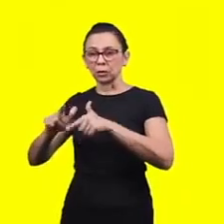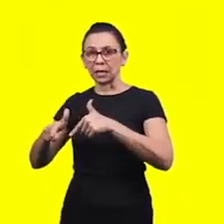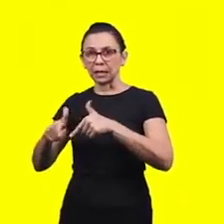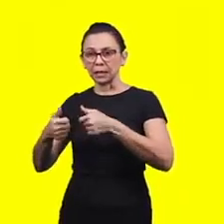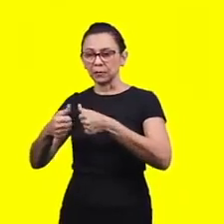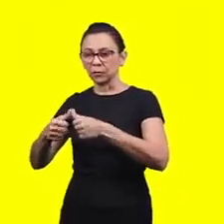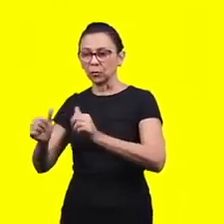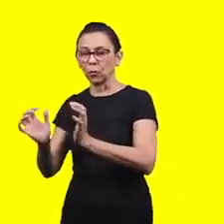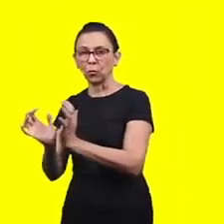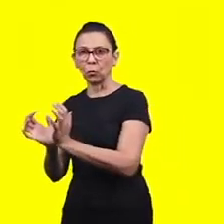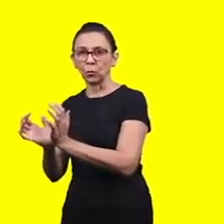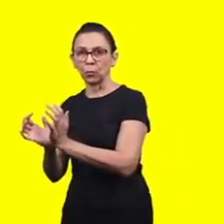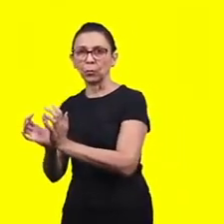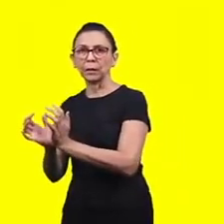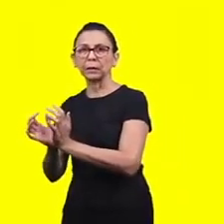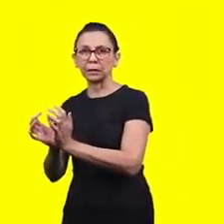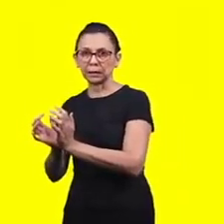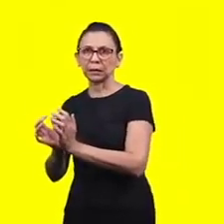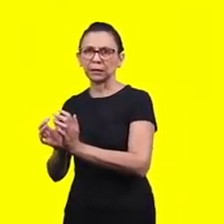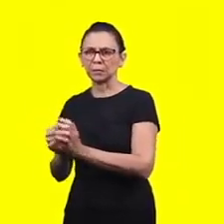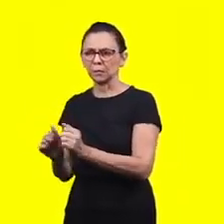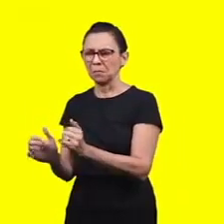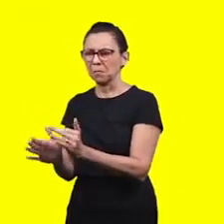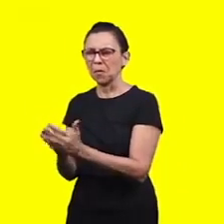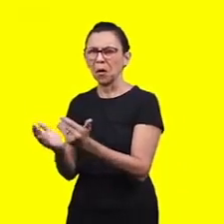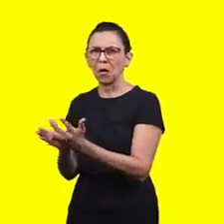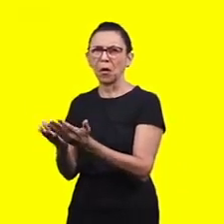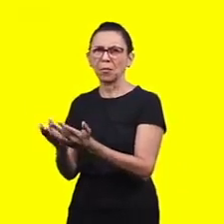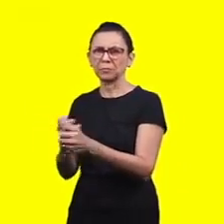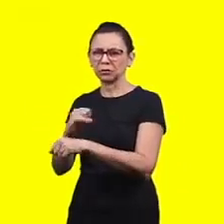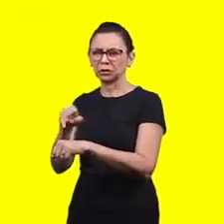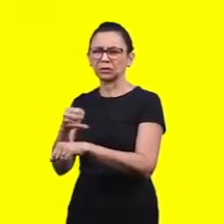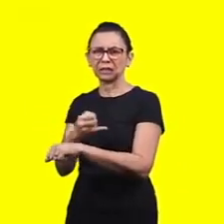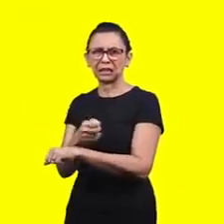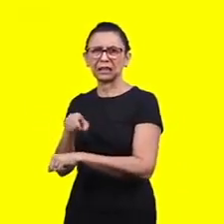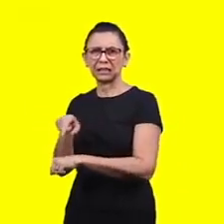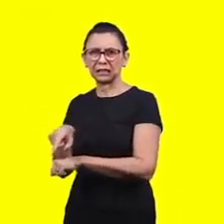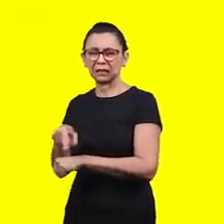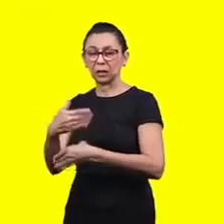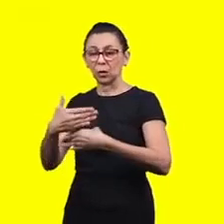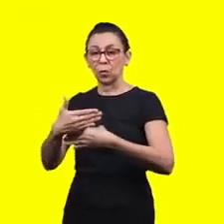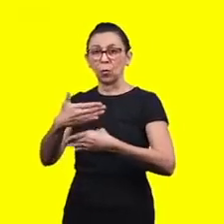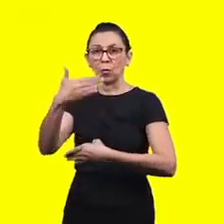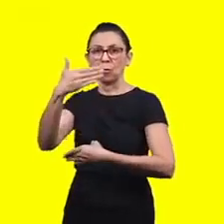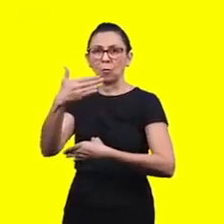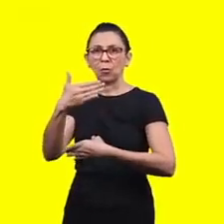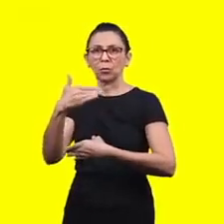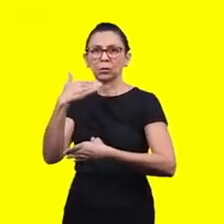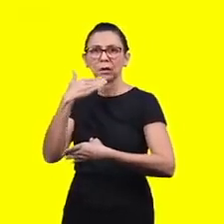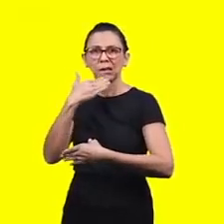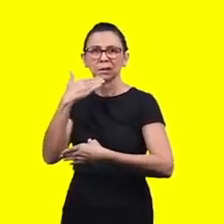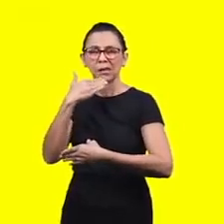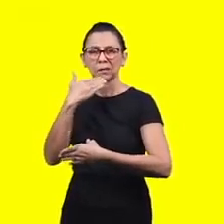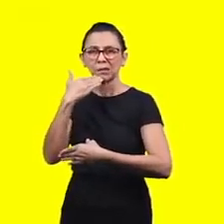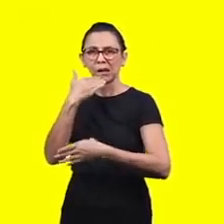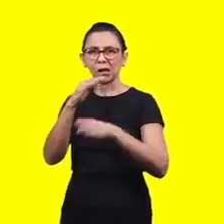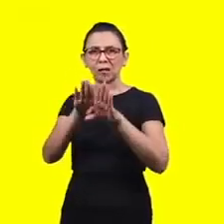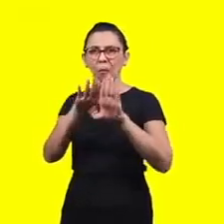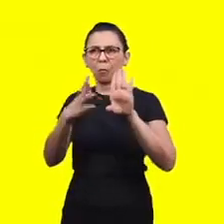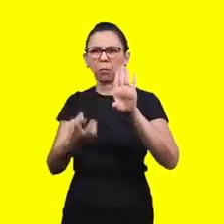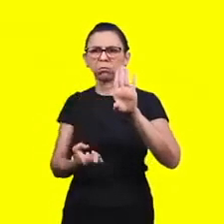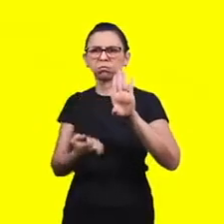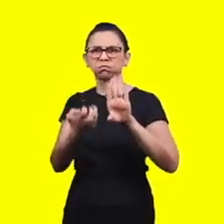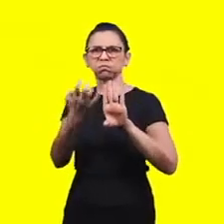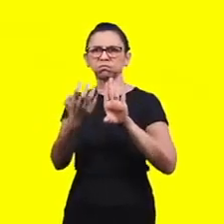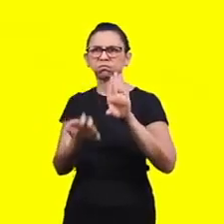who are left from the captivity in the province are there in great distress and reproach. The wall of Jerusalem is also broken down,